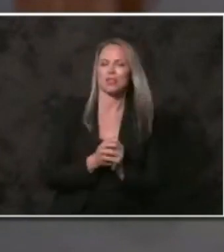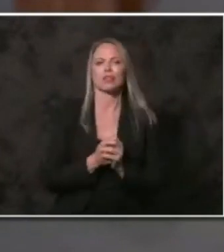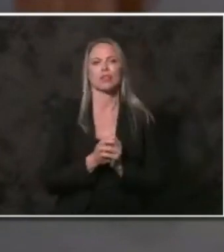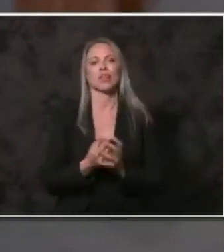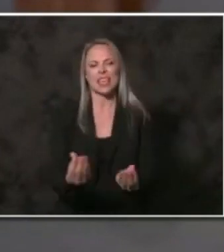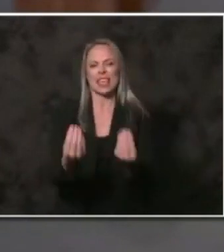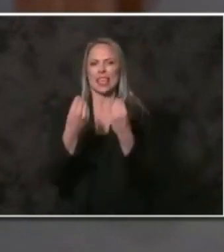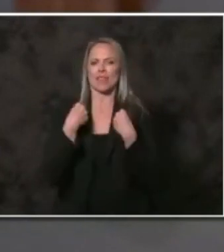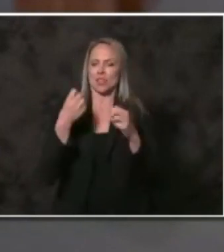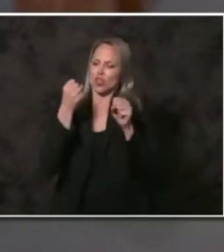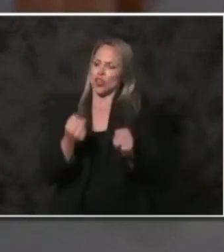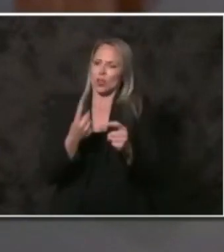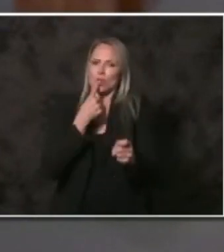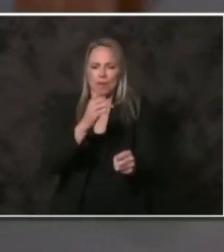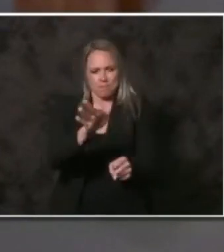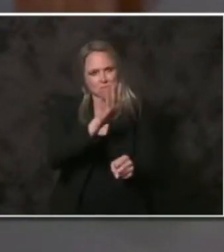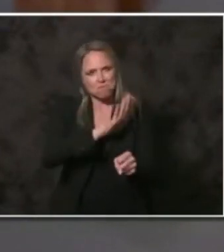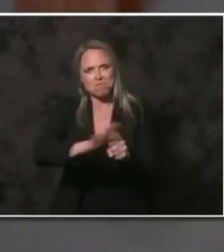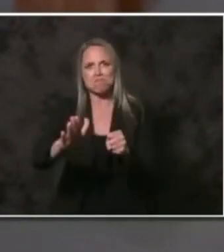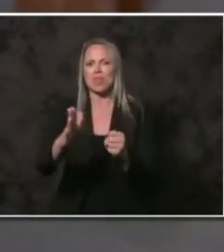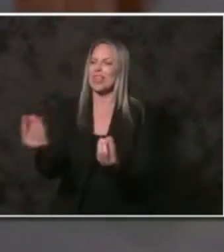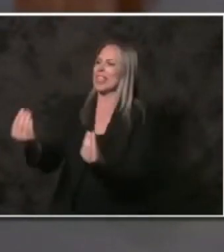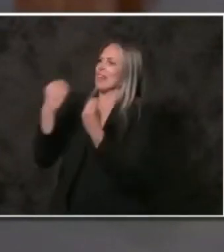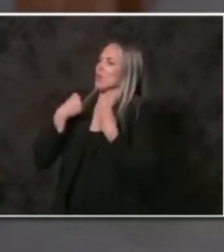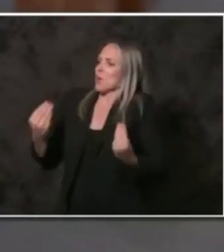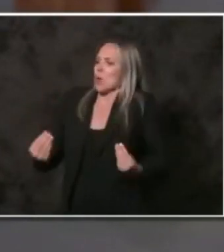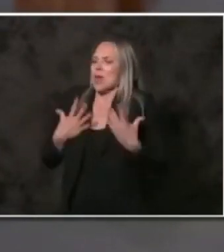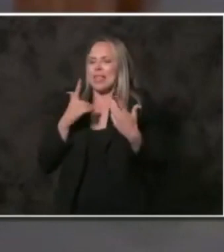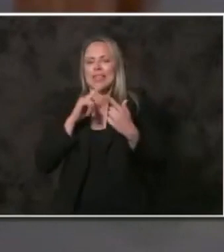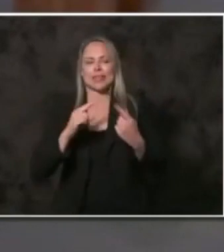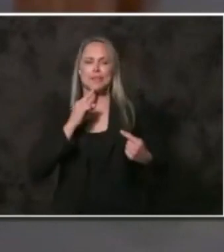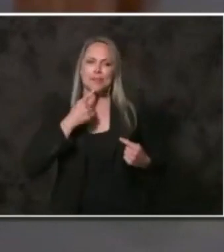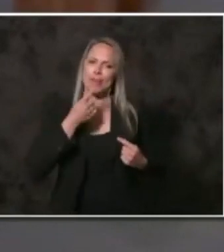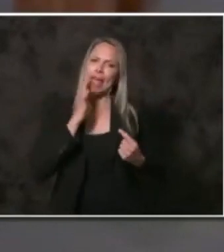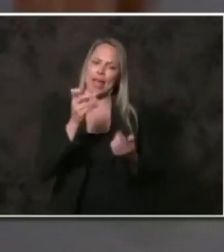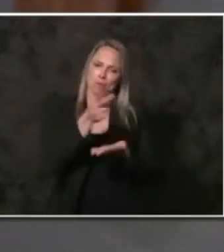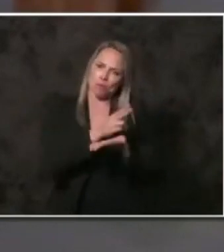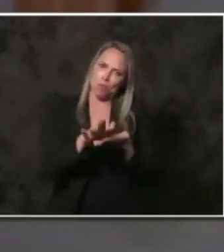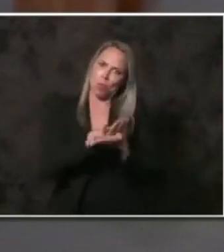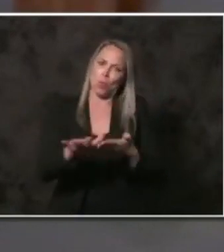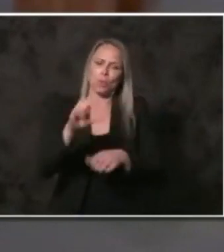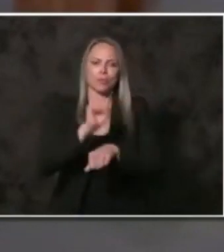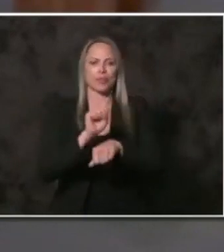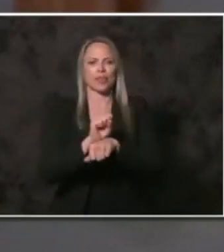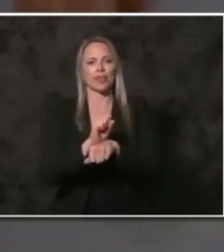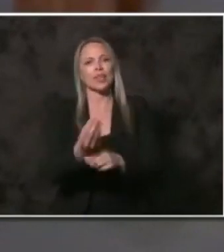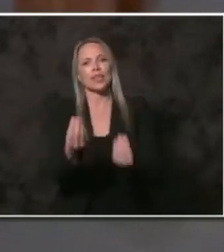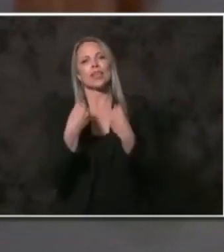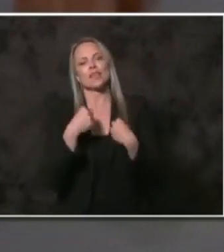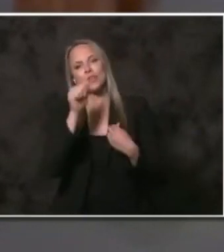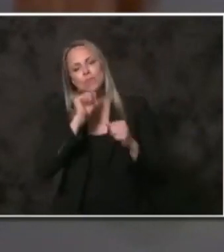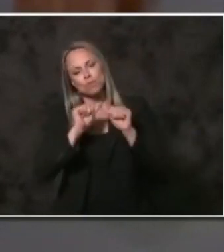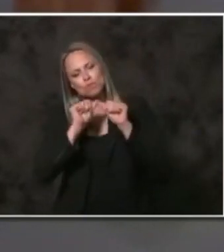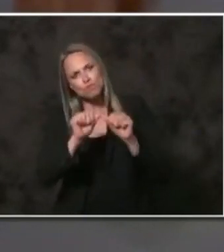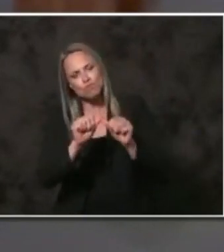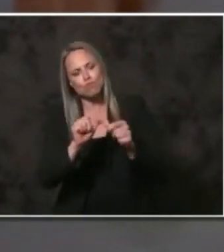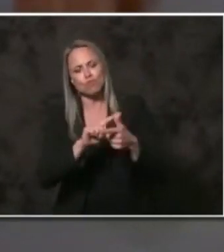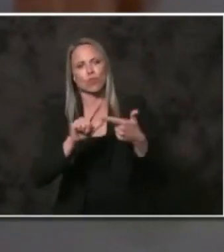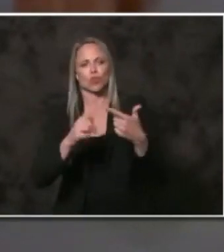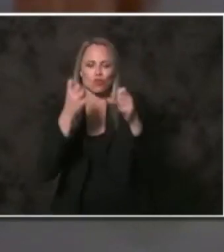enough. Invigorate us, God, in this urgent and sacred work. Give us resilience, strength,